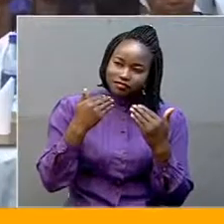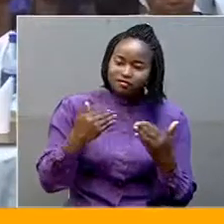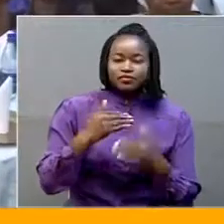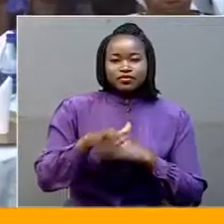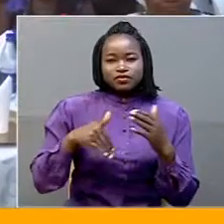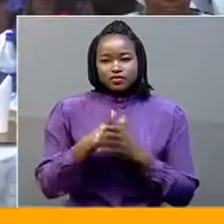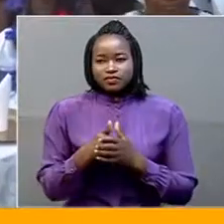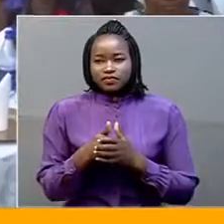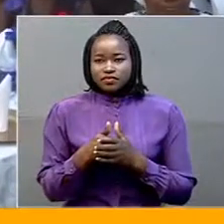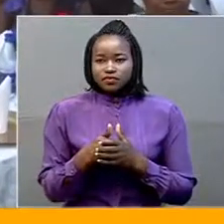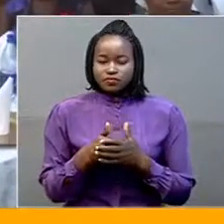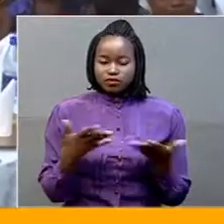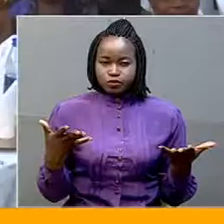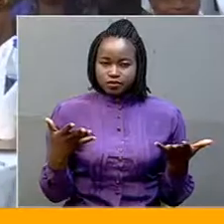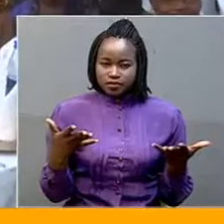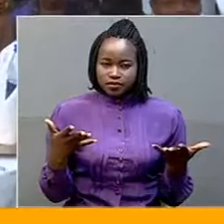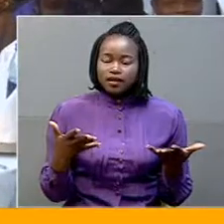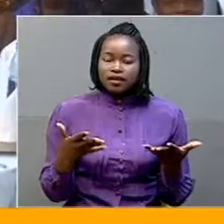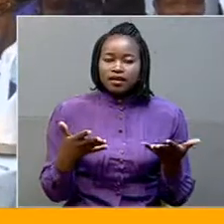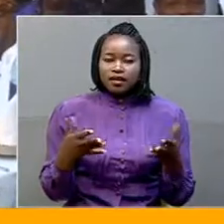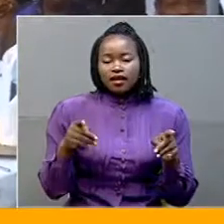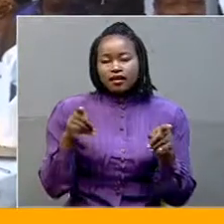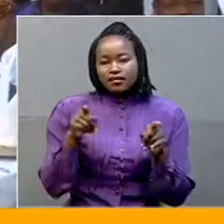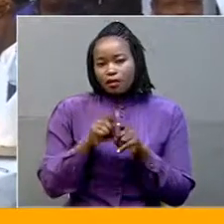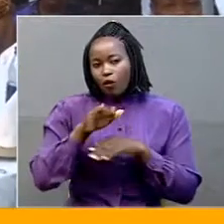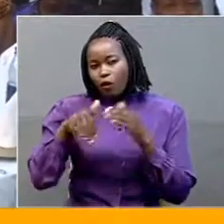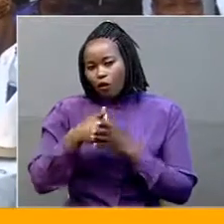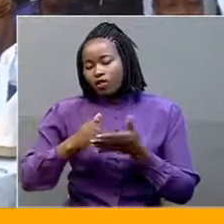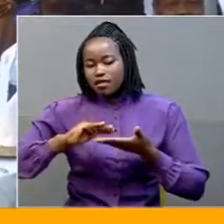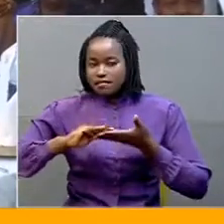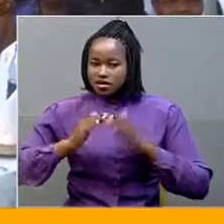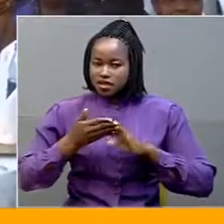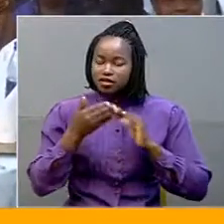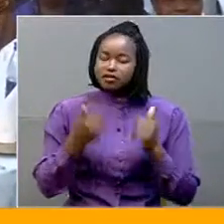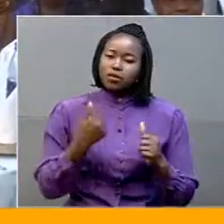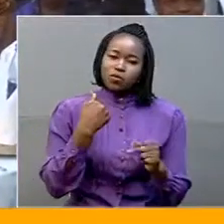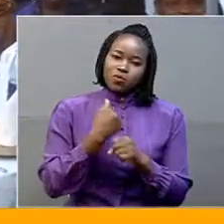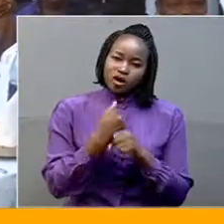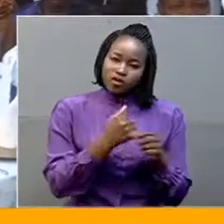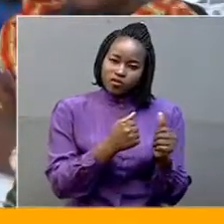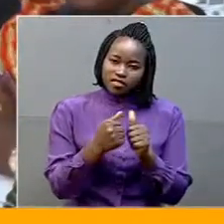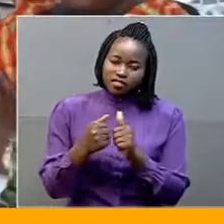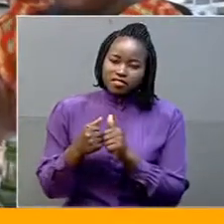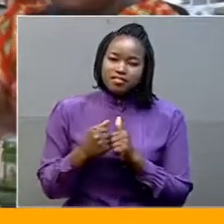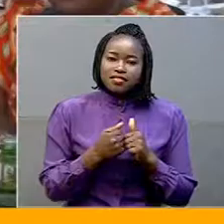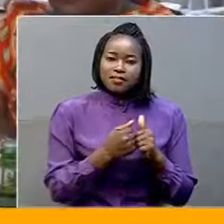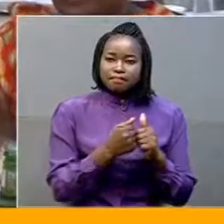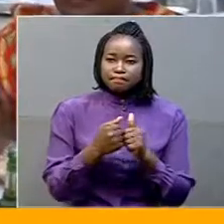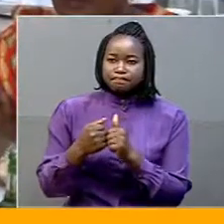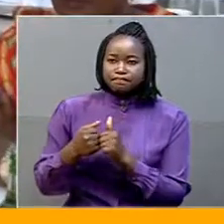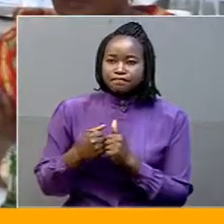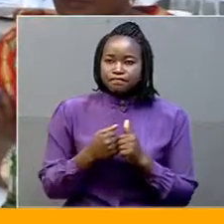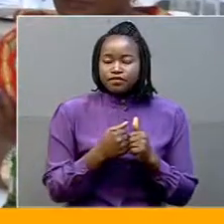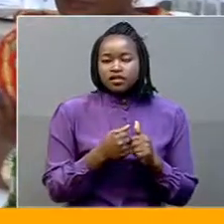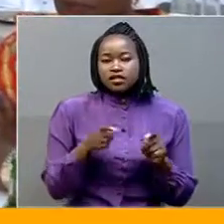not only did we raise $524 million to parity in Uganda and not only did we create new